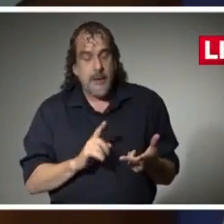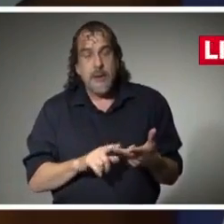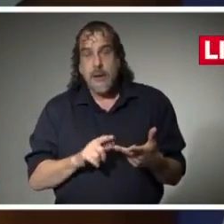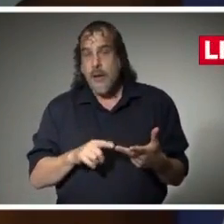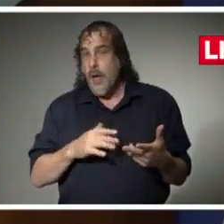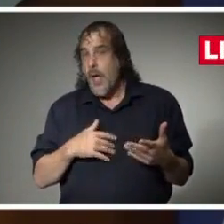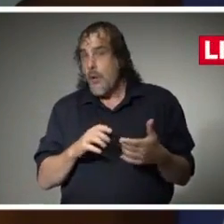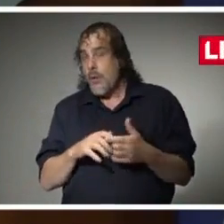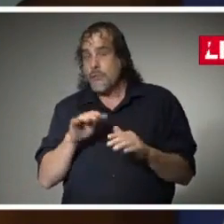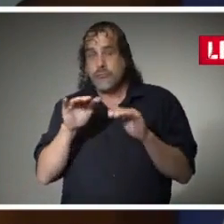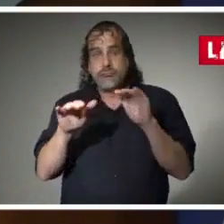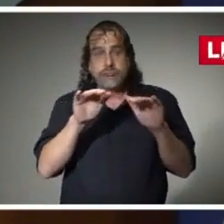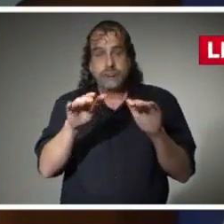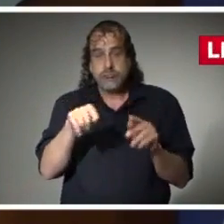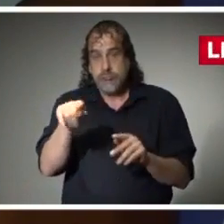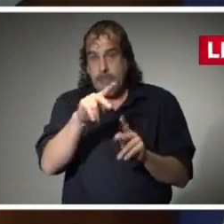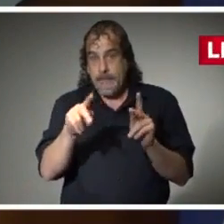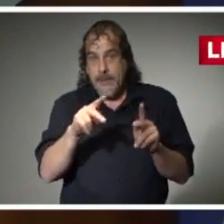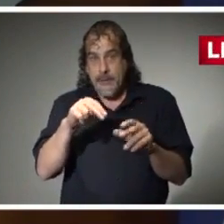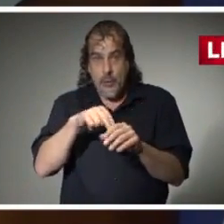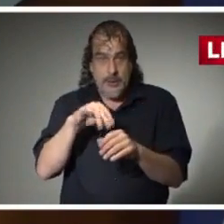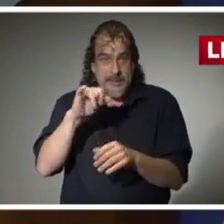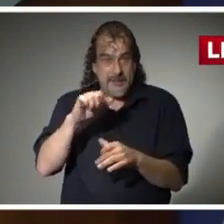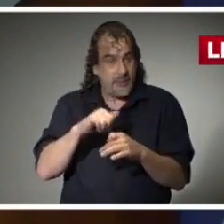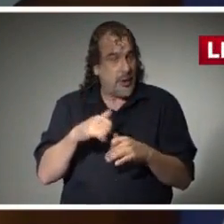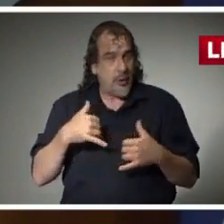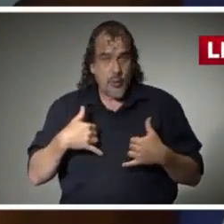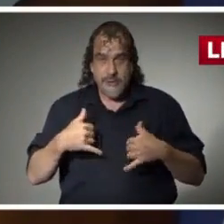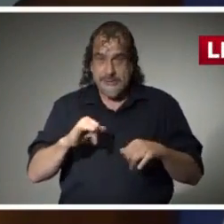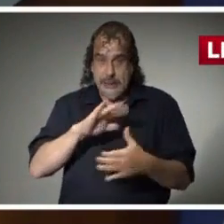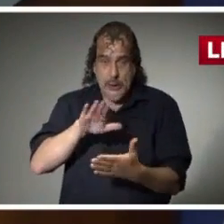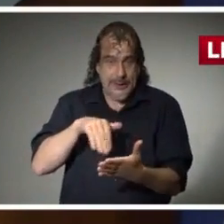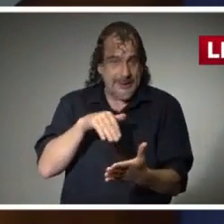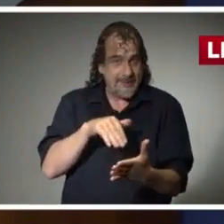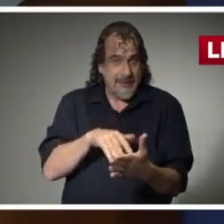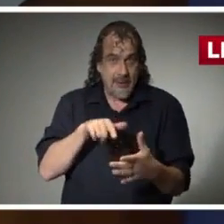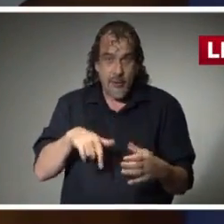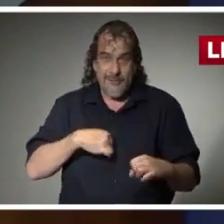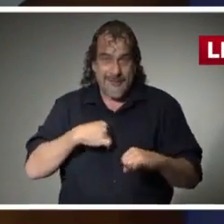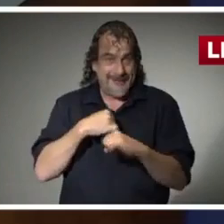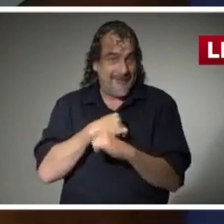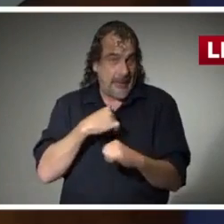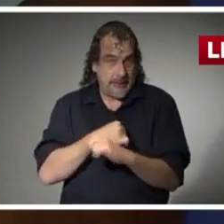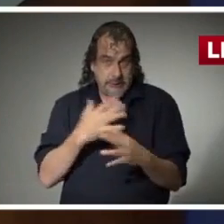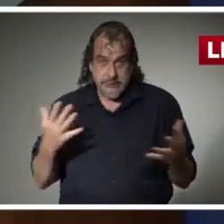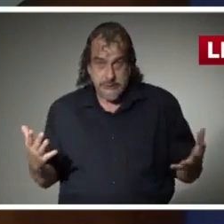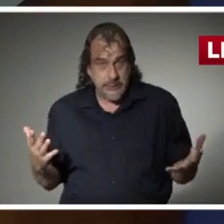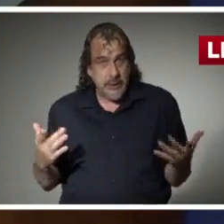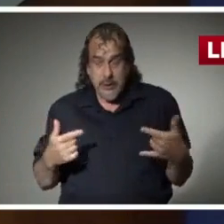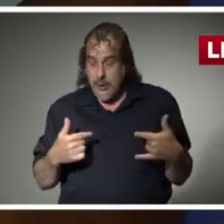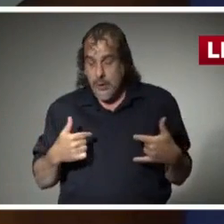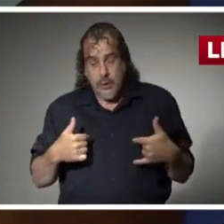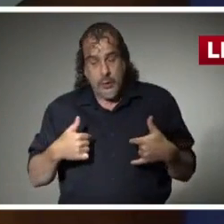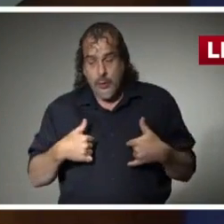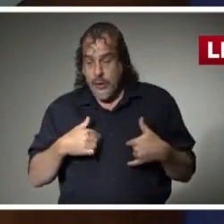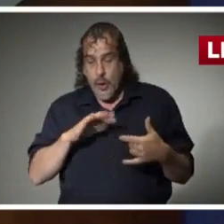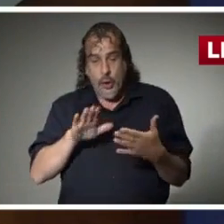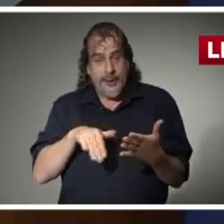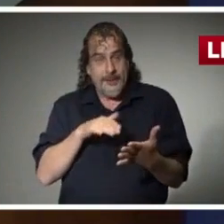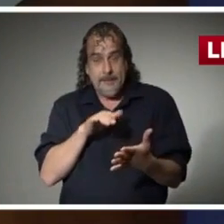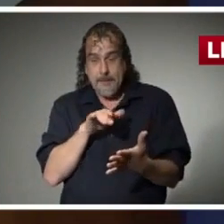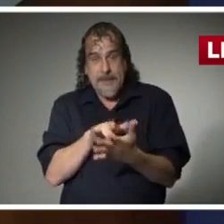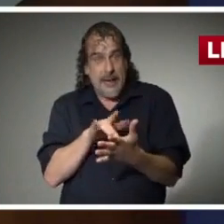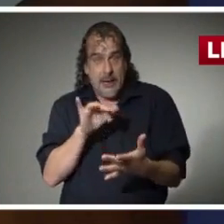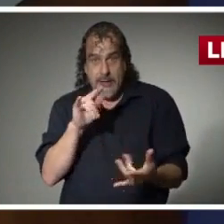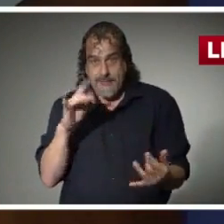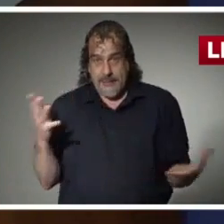fellow Mississippians that we are still in the heat of this battle. We are still in the fight.